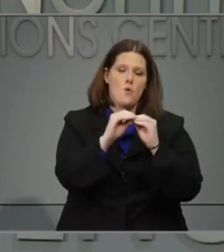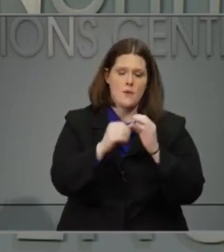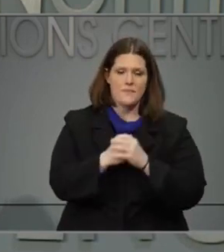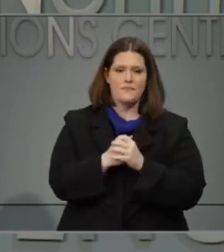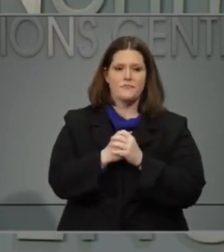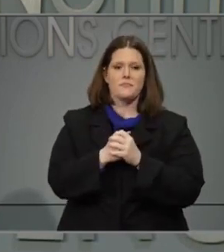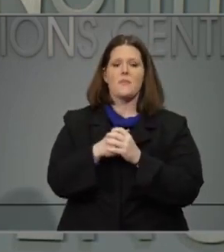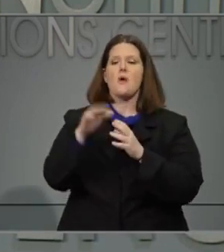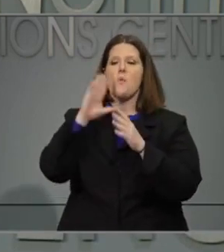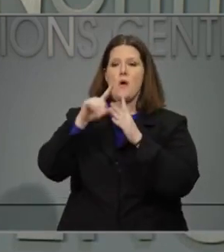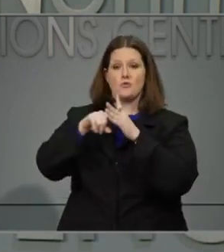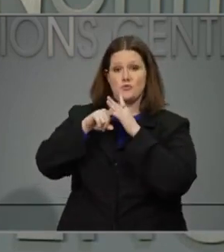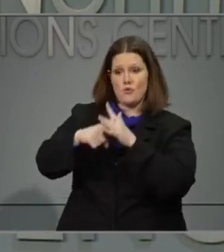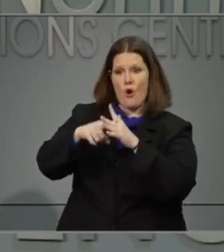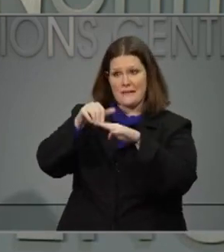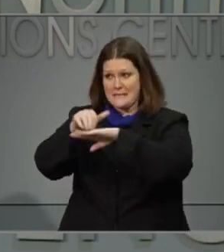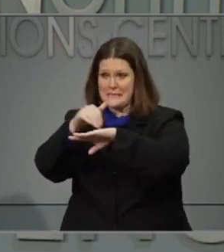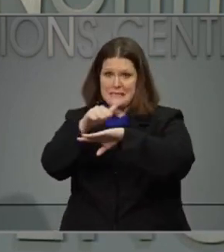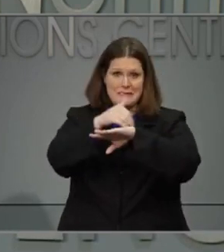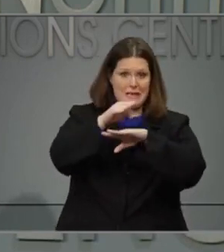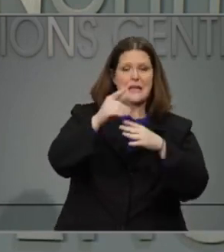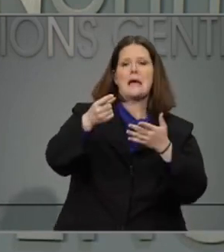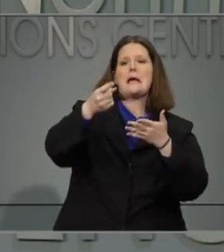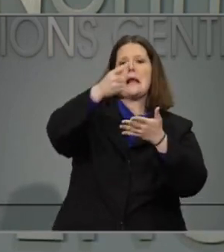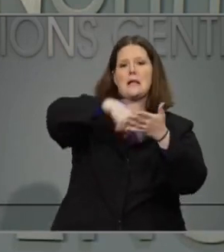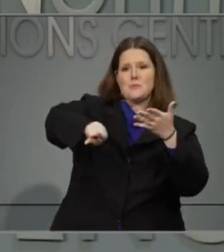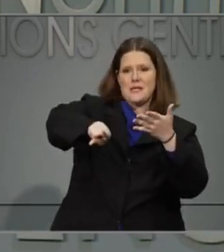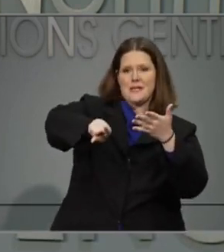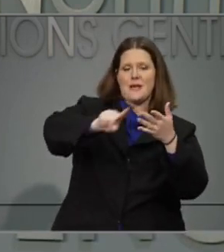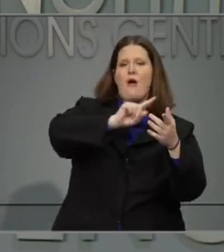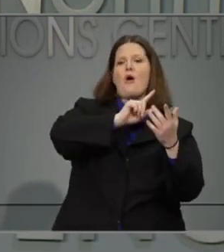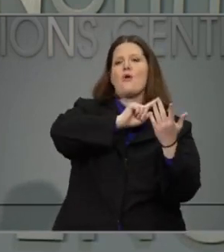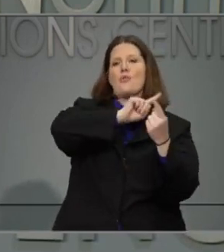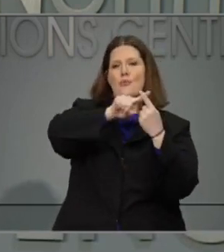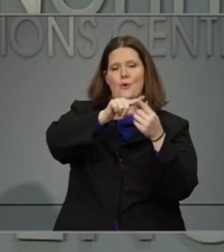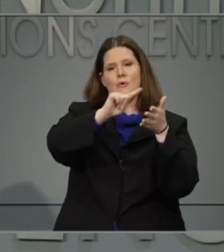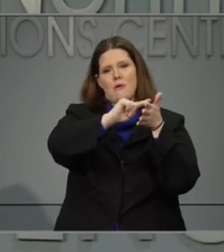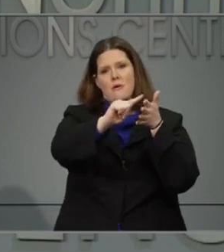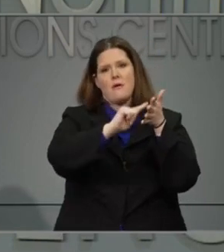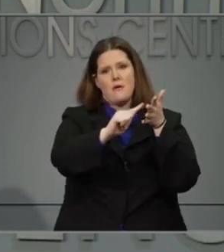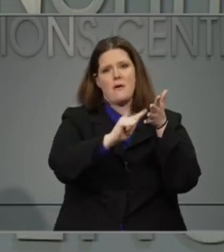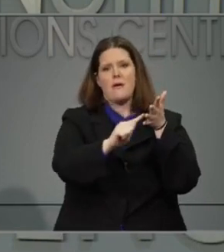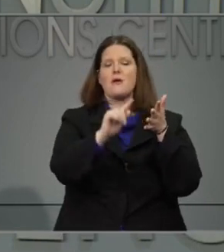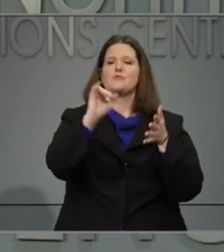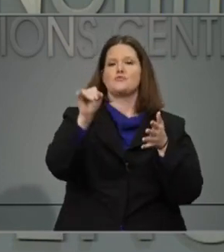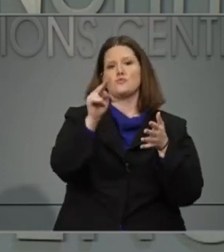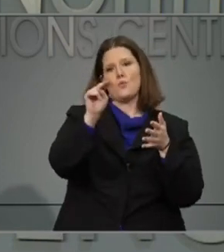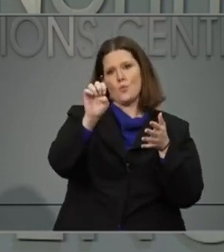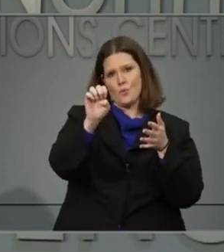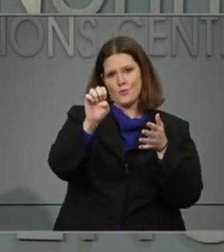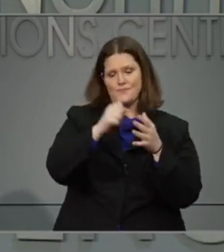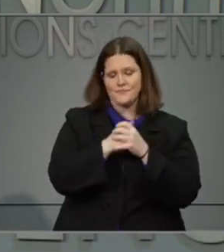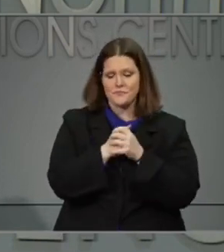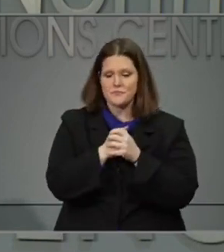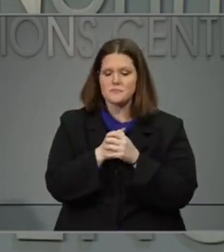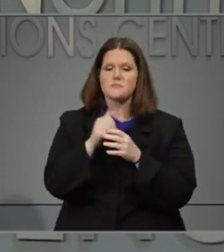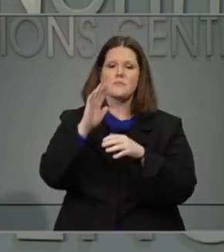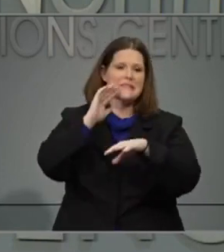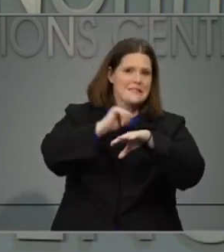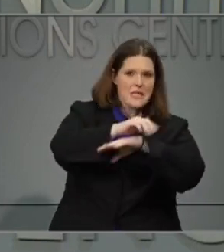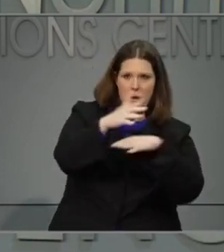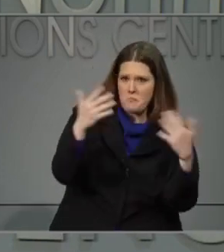next week and be completed in mid-June. Each facility will receive an allotment of gloves,